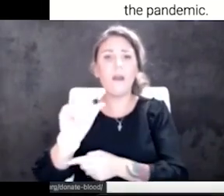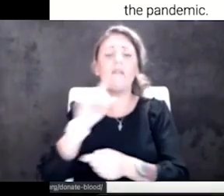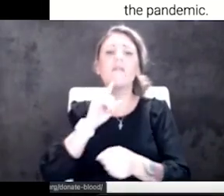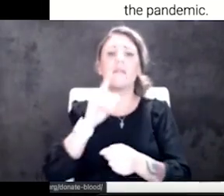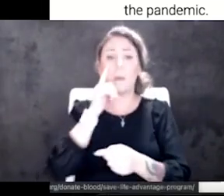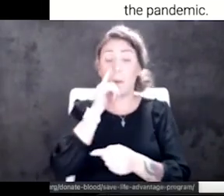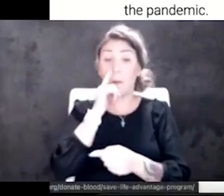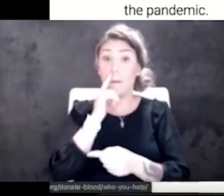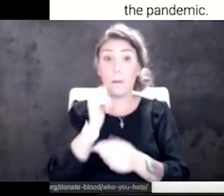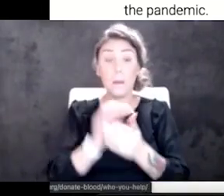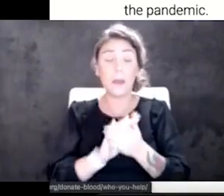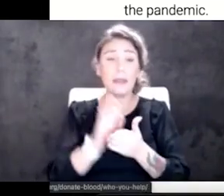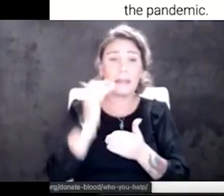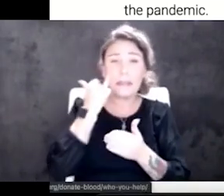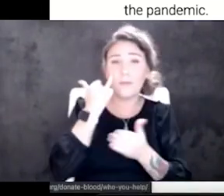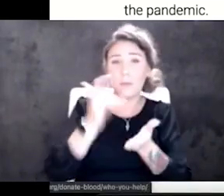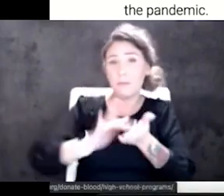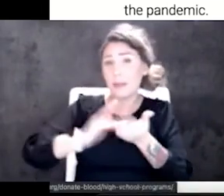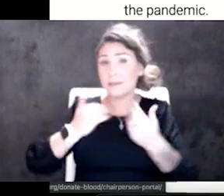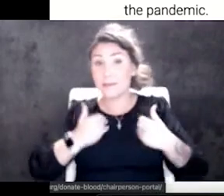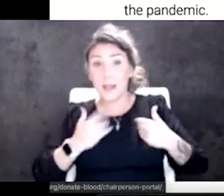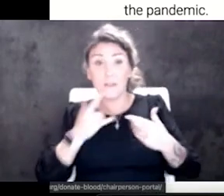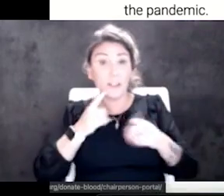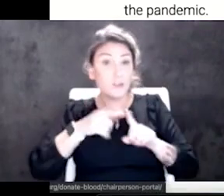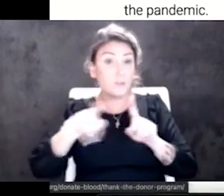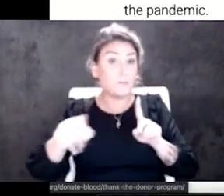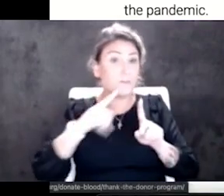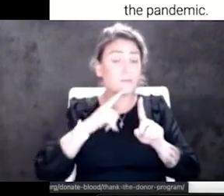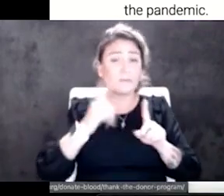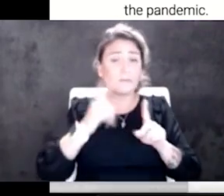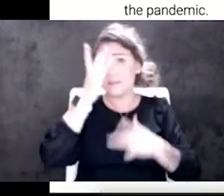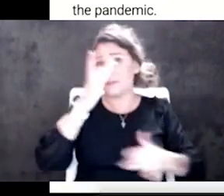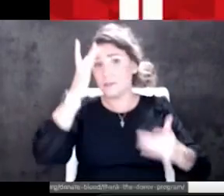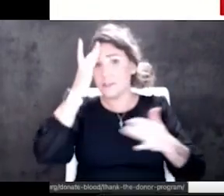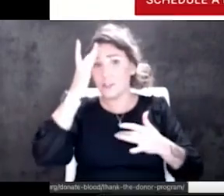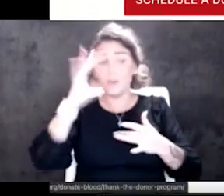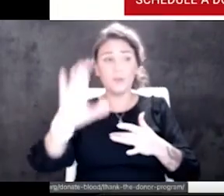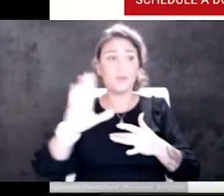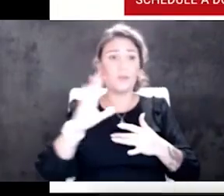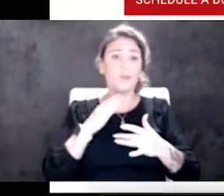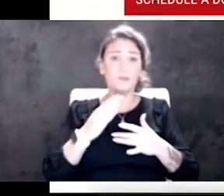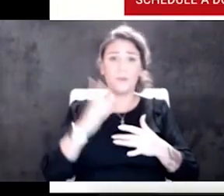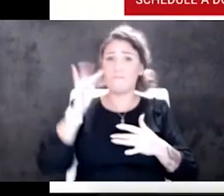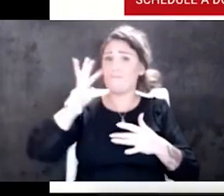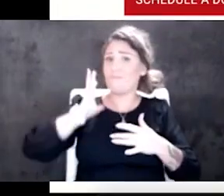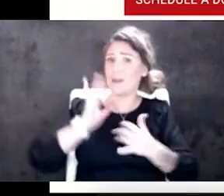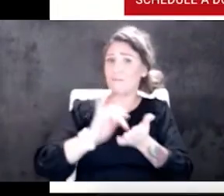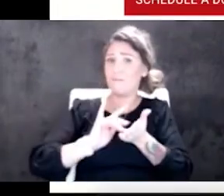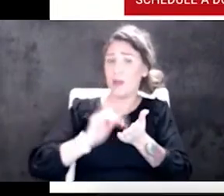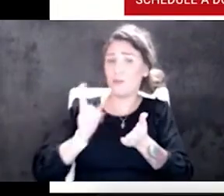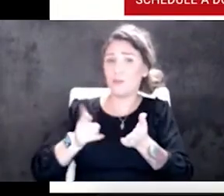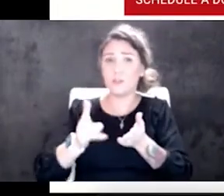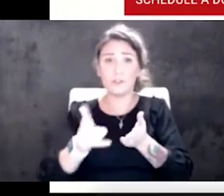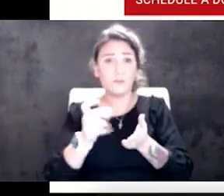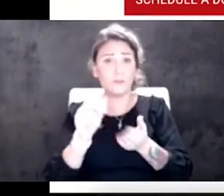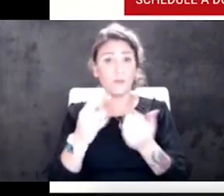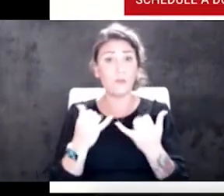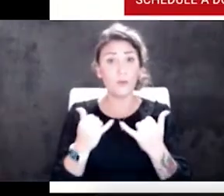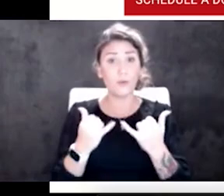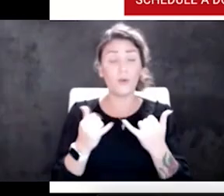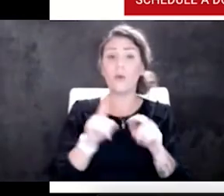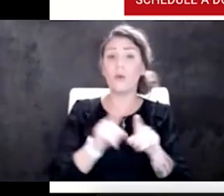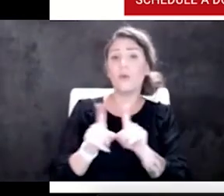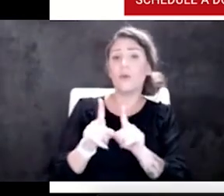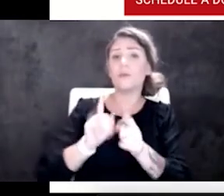on, whether that defers you, if you've had, um, diseases in your, in your past medical history or current, uh, we also have a medical